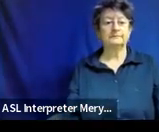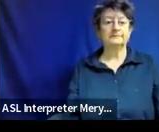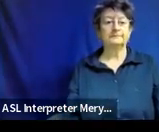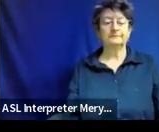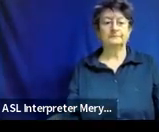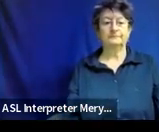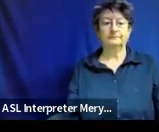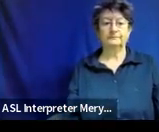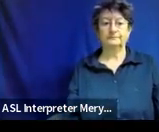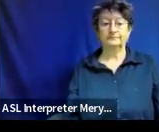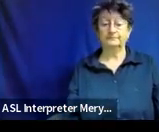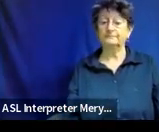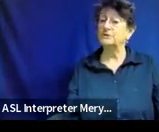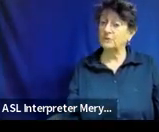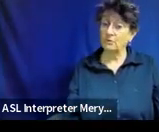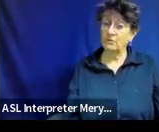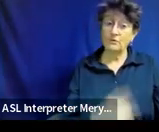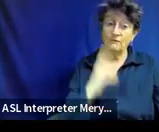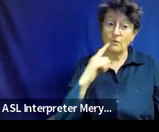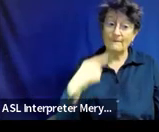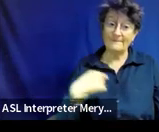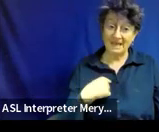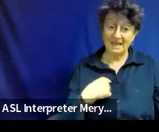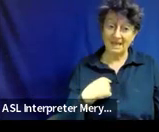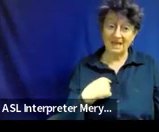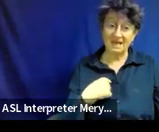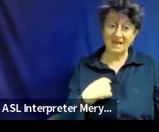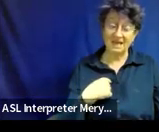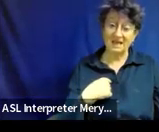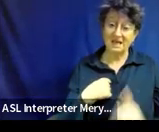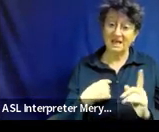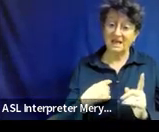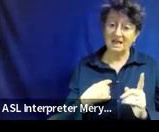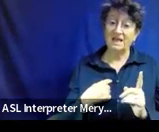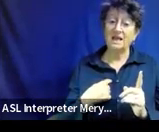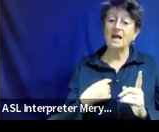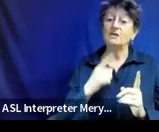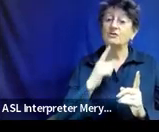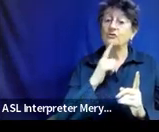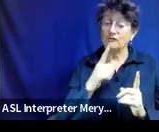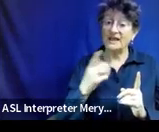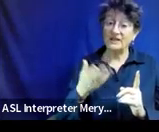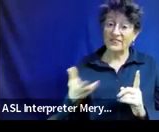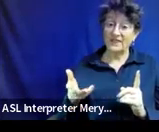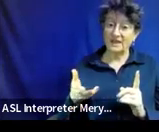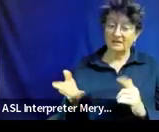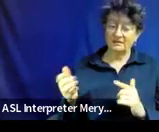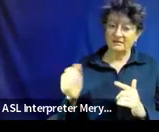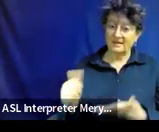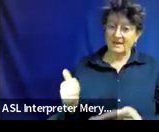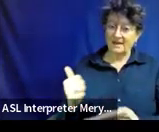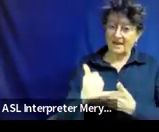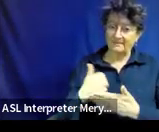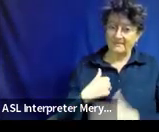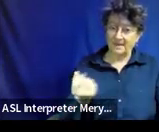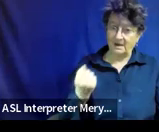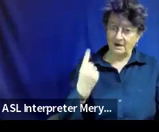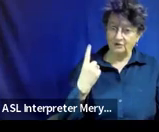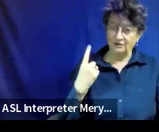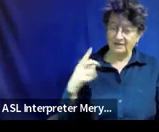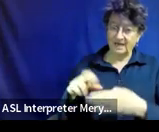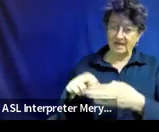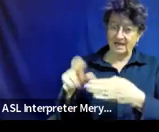So for me, the real thing, the thing that helped me understand outcomes